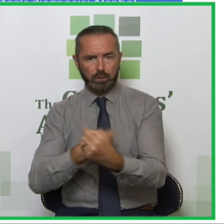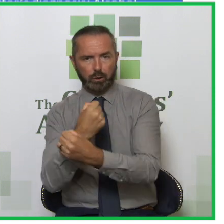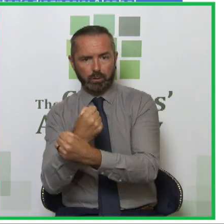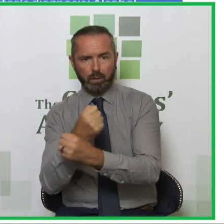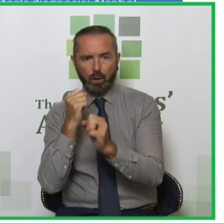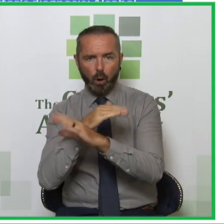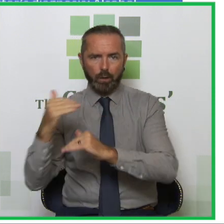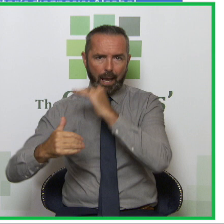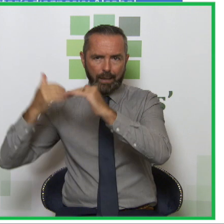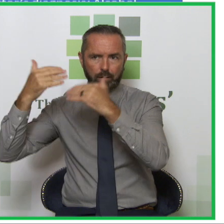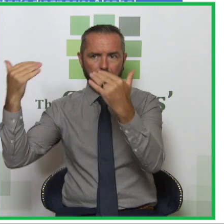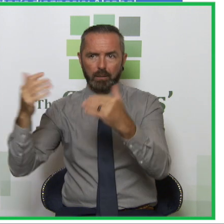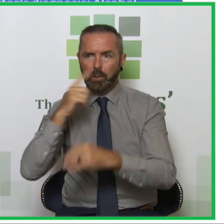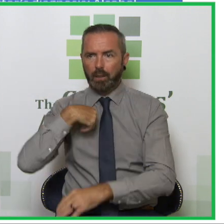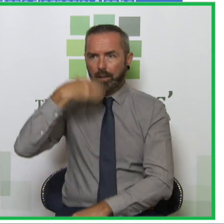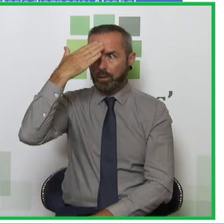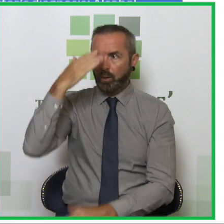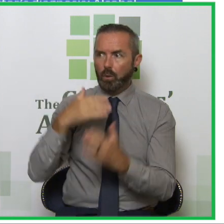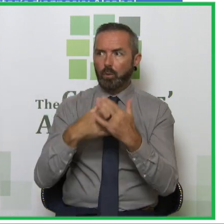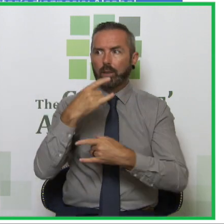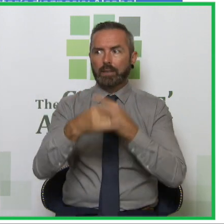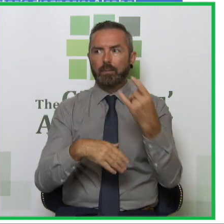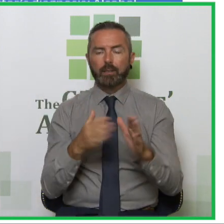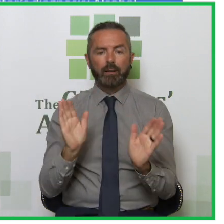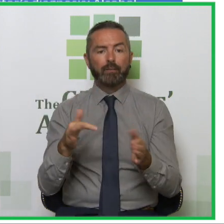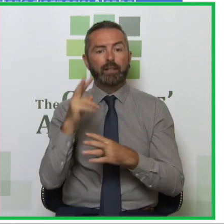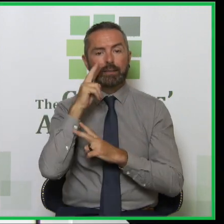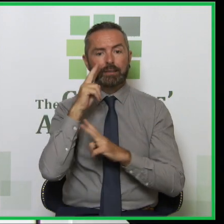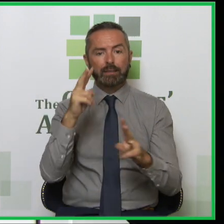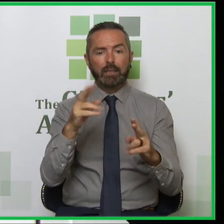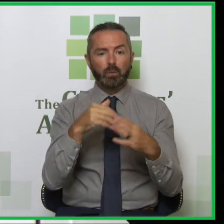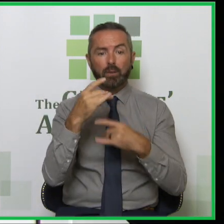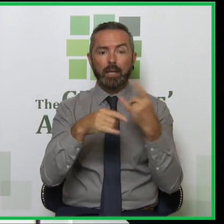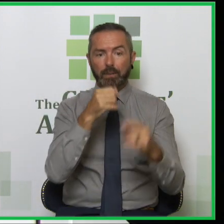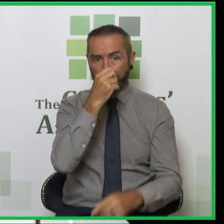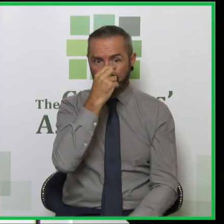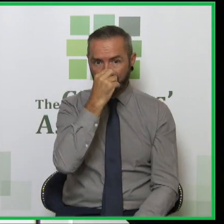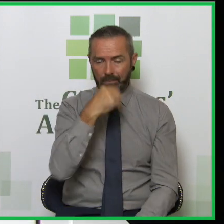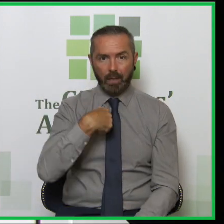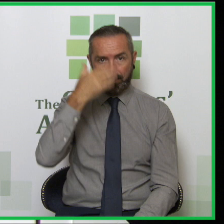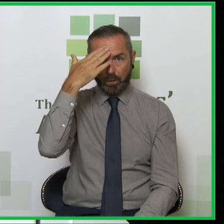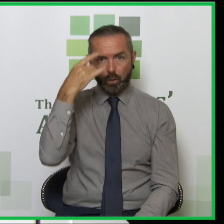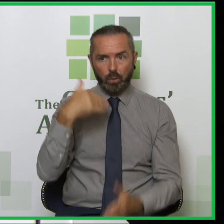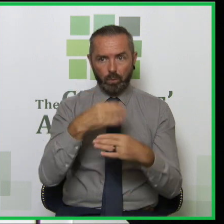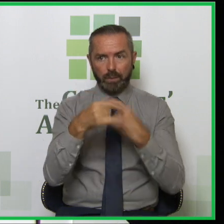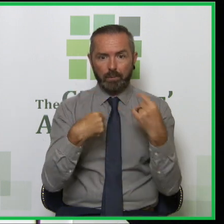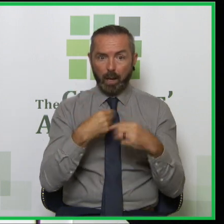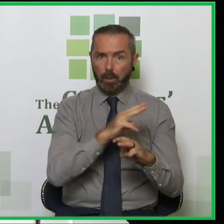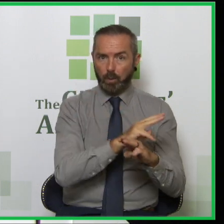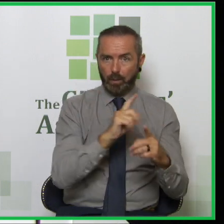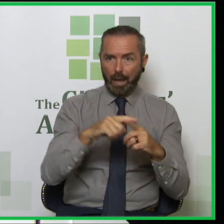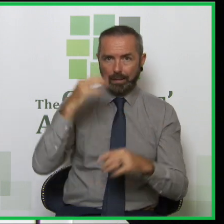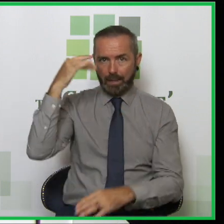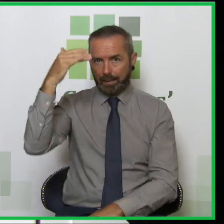adults and young adults. So I know what's going on. I have seen the prinks and the whatnot. All right. So I'm a mother as well as an